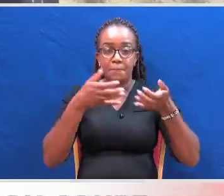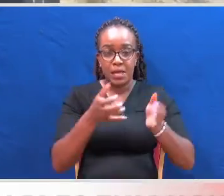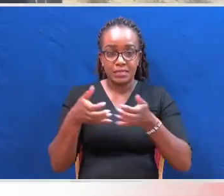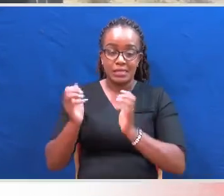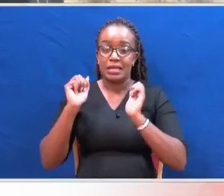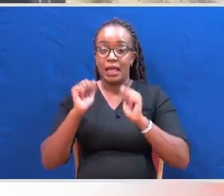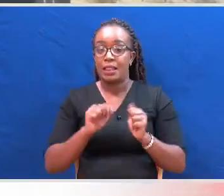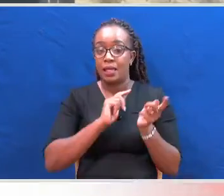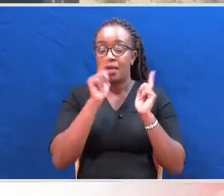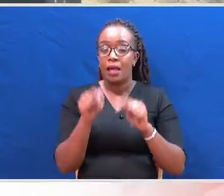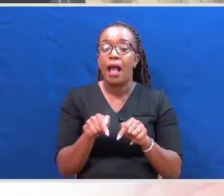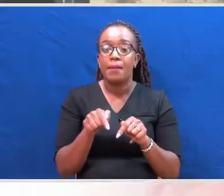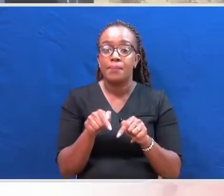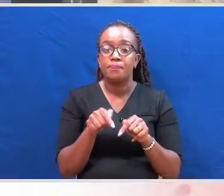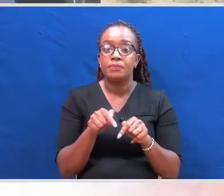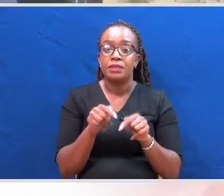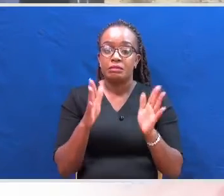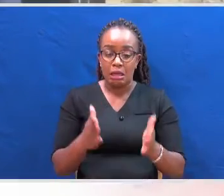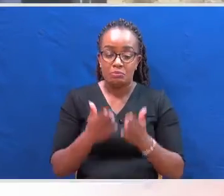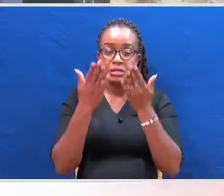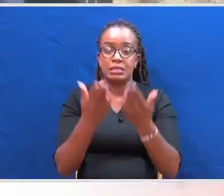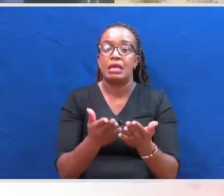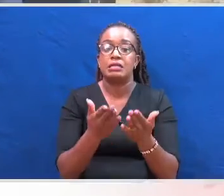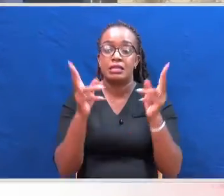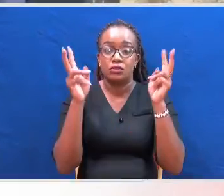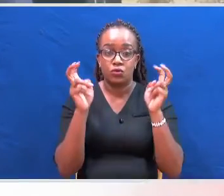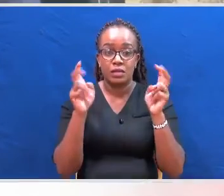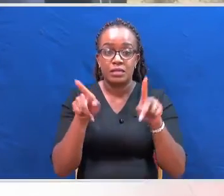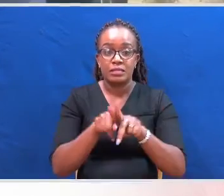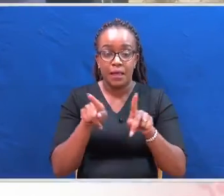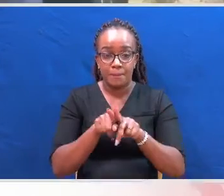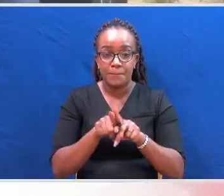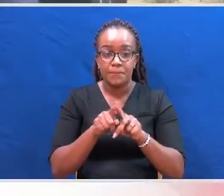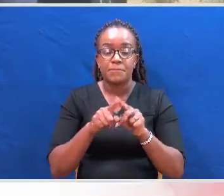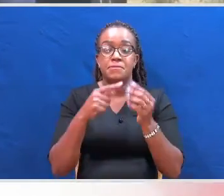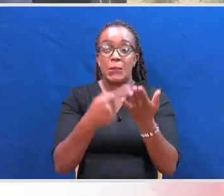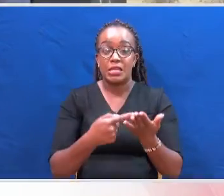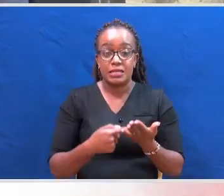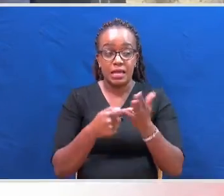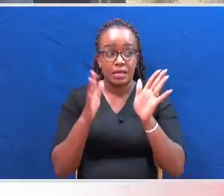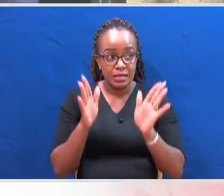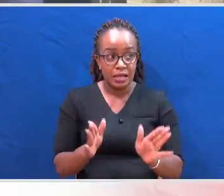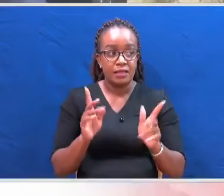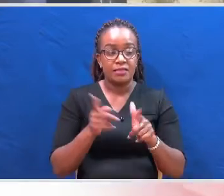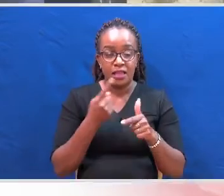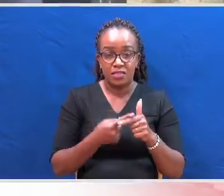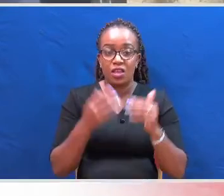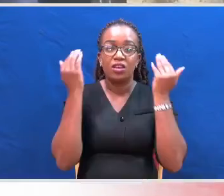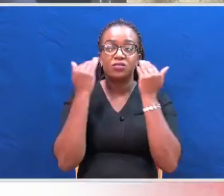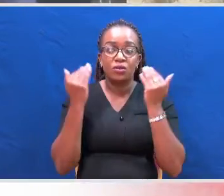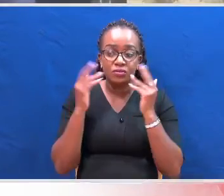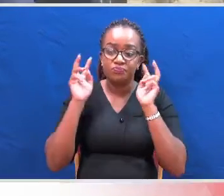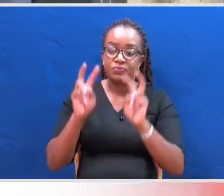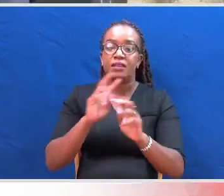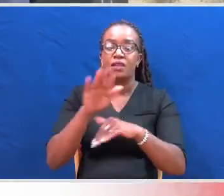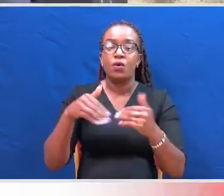umbrella of the court, they bring out their issues and a mediator who is appointed by the court and the court oversees that whole process so that you don't need to go